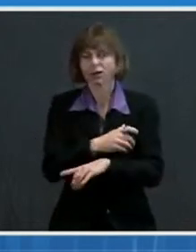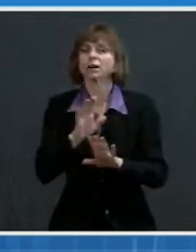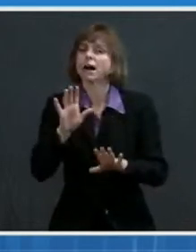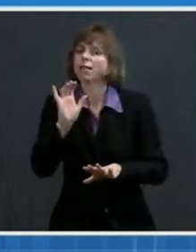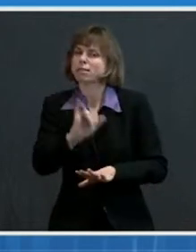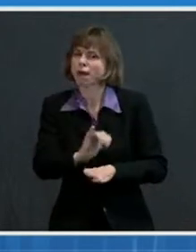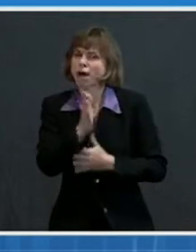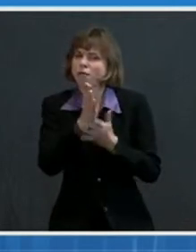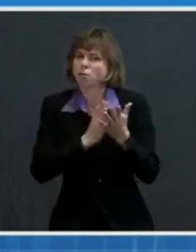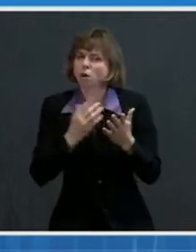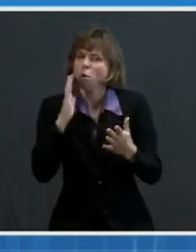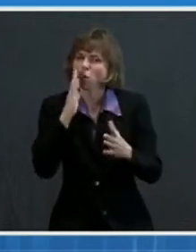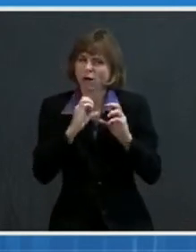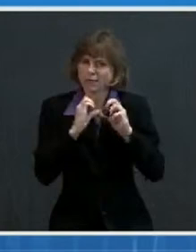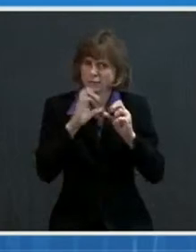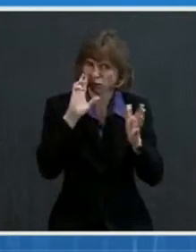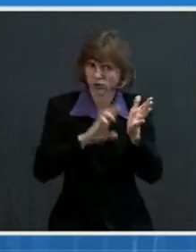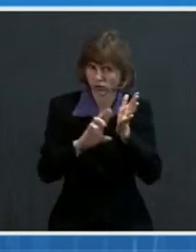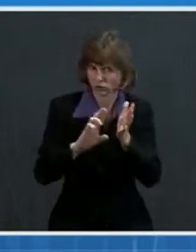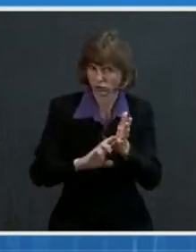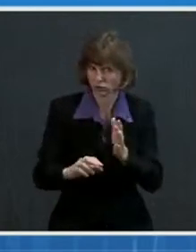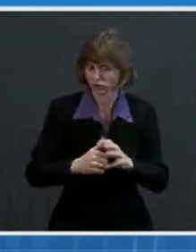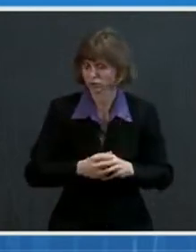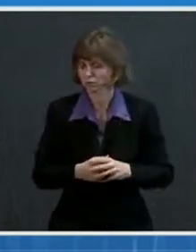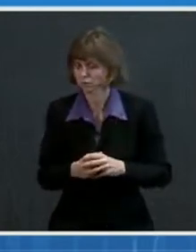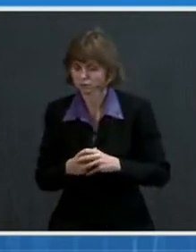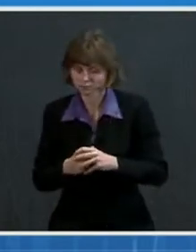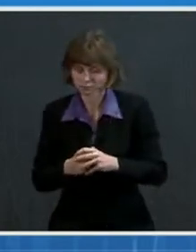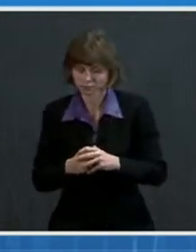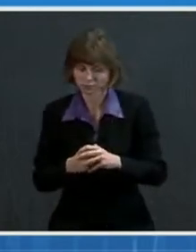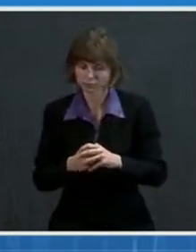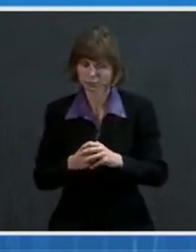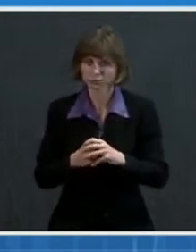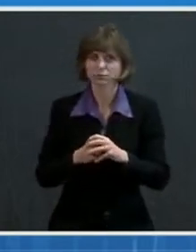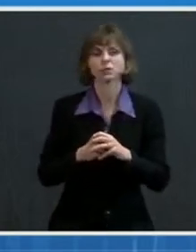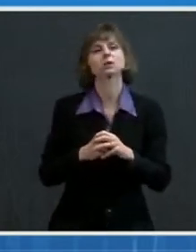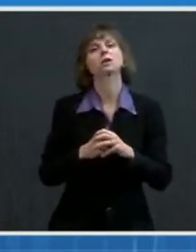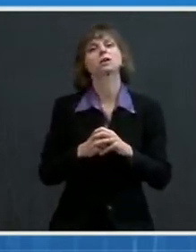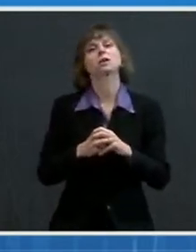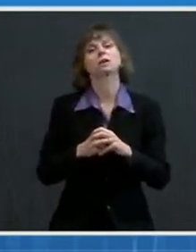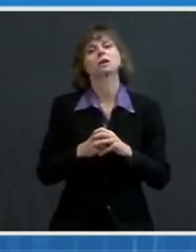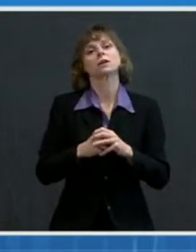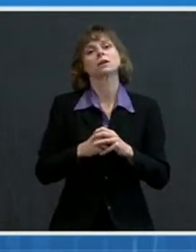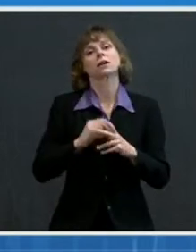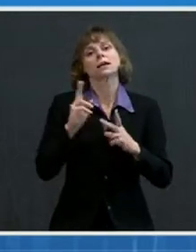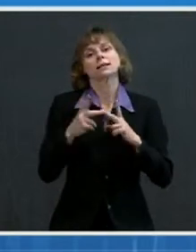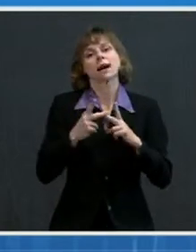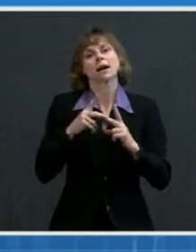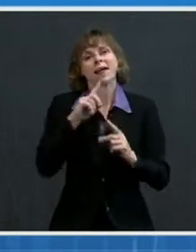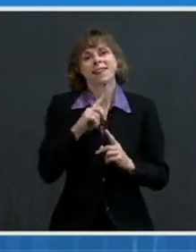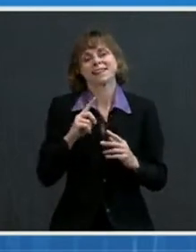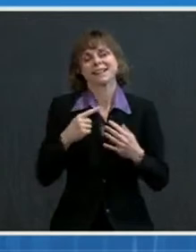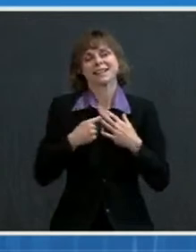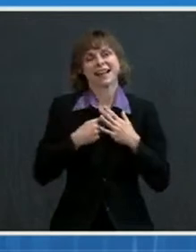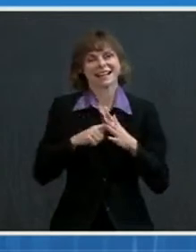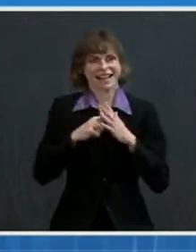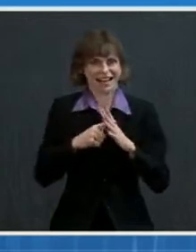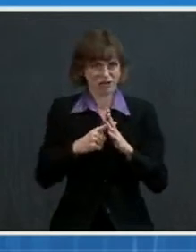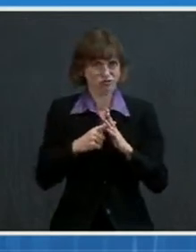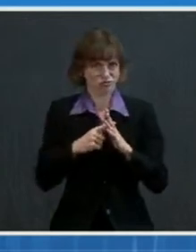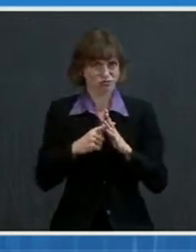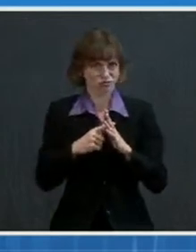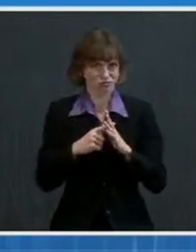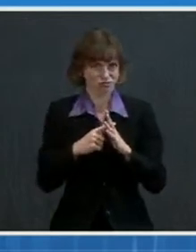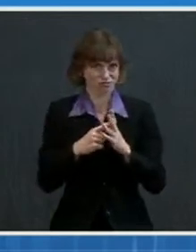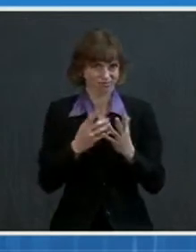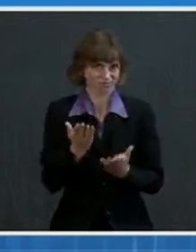area of research. Second, it's important to note that this is initial guidance. The science of